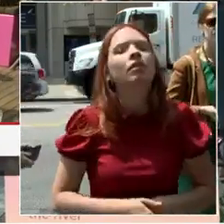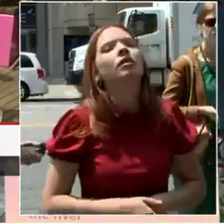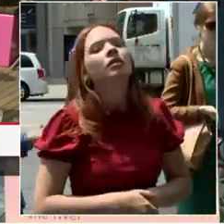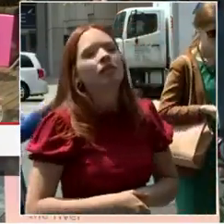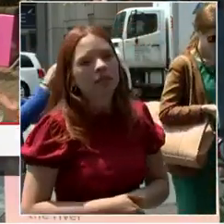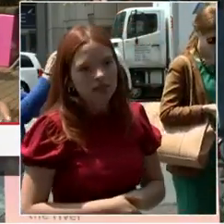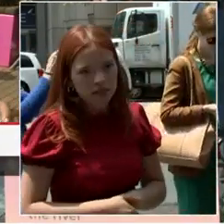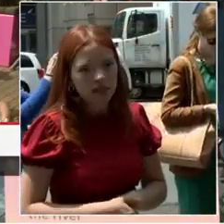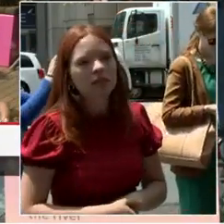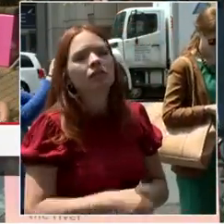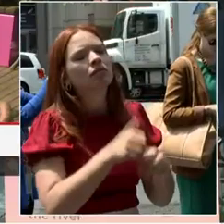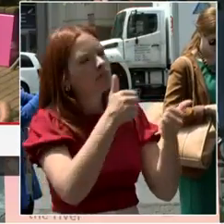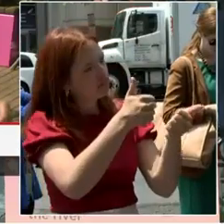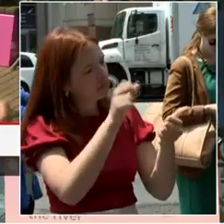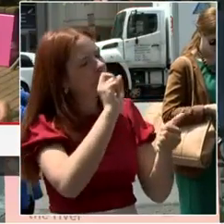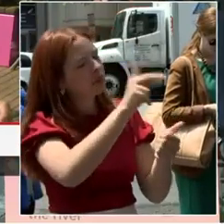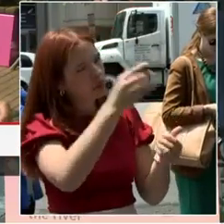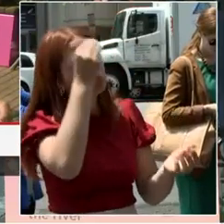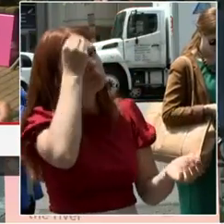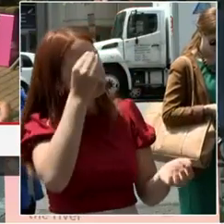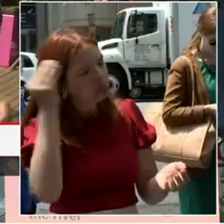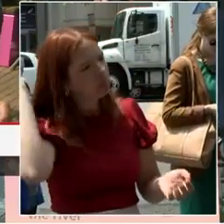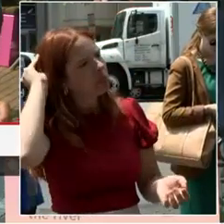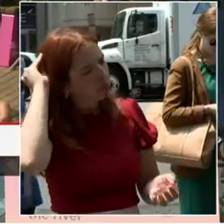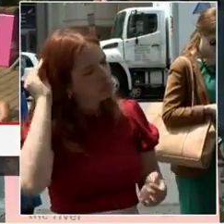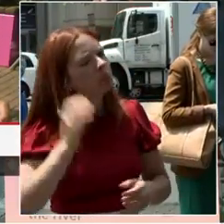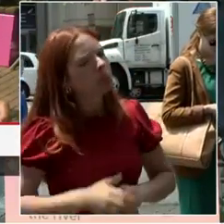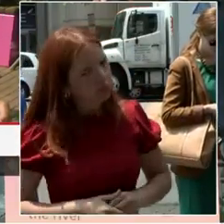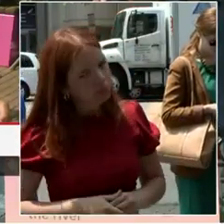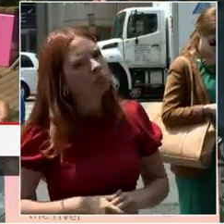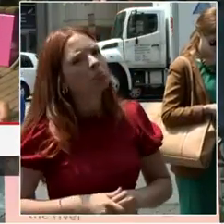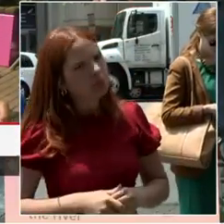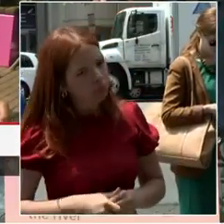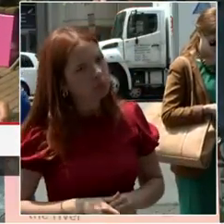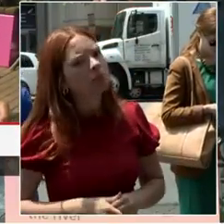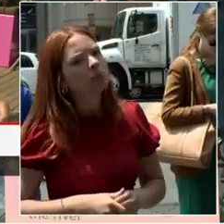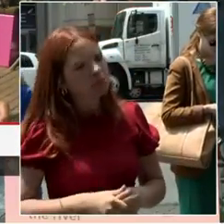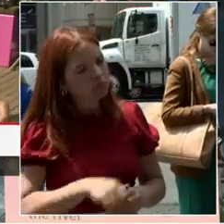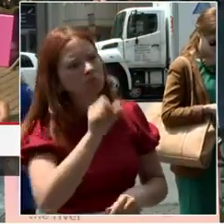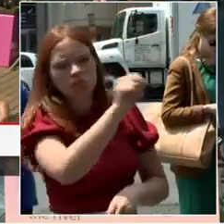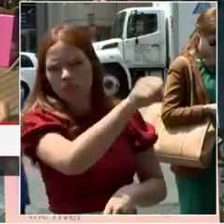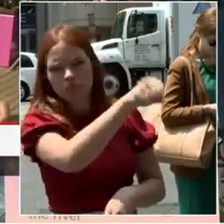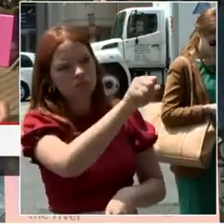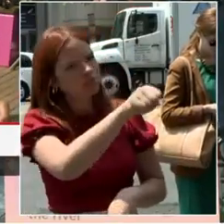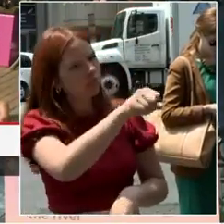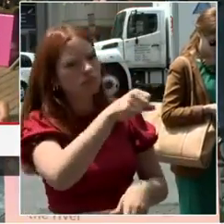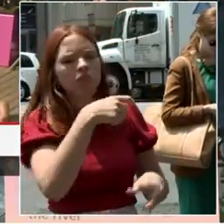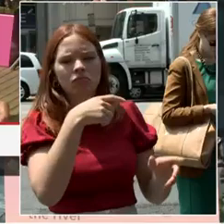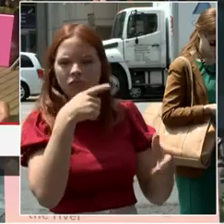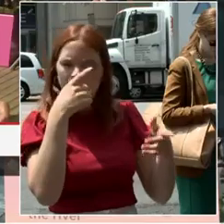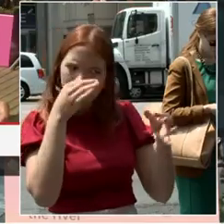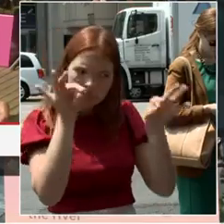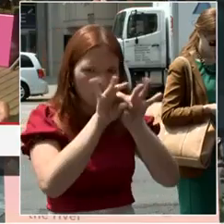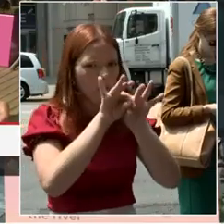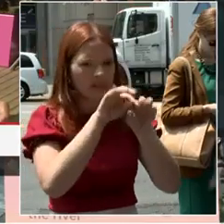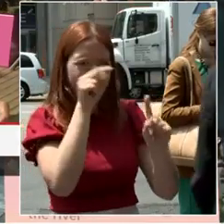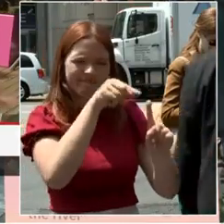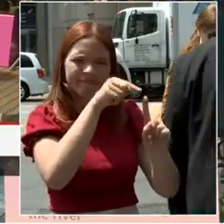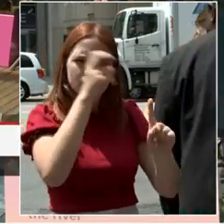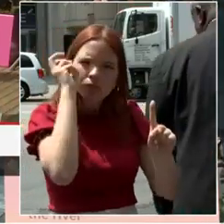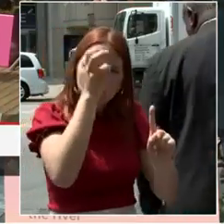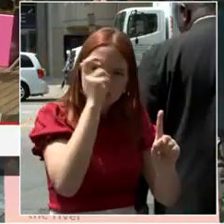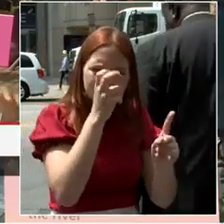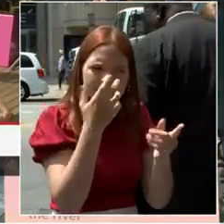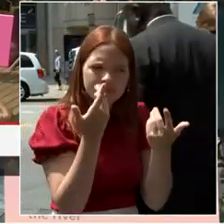to be very focused on our transportation infrastructure. The council has moved some pretty